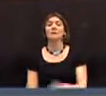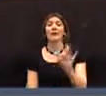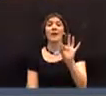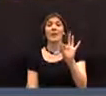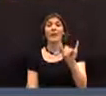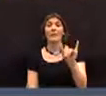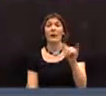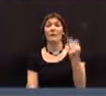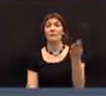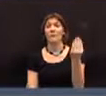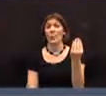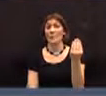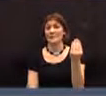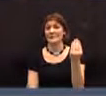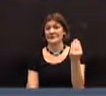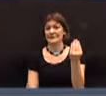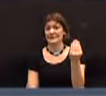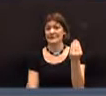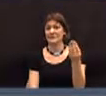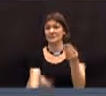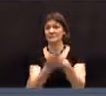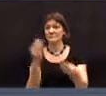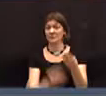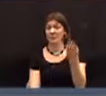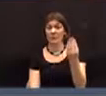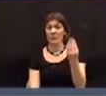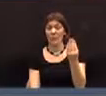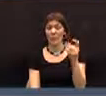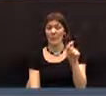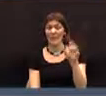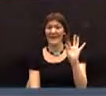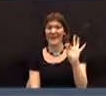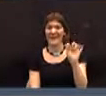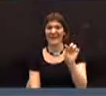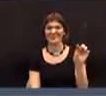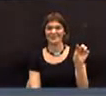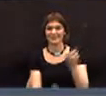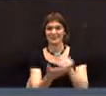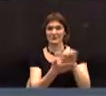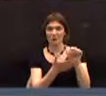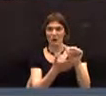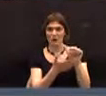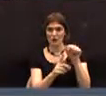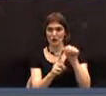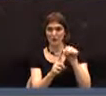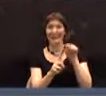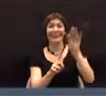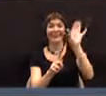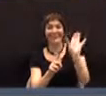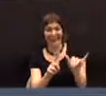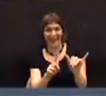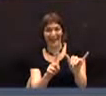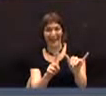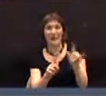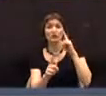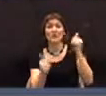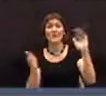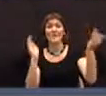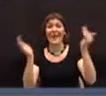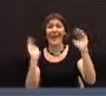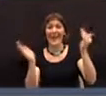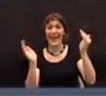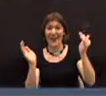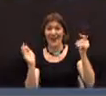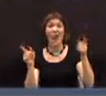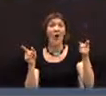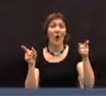The FY14 budget of 14.923.357, uh, that you're using for comparison, or